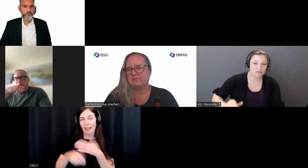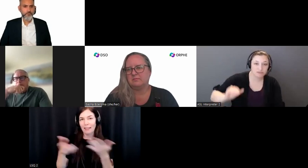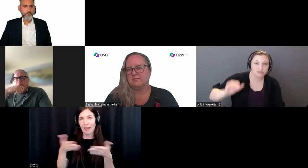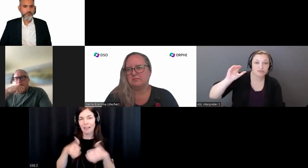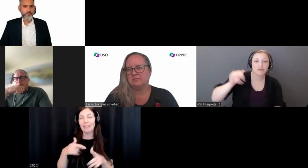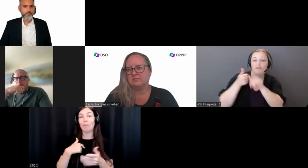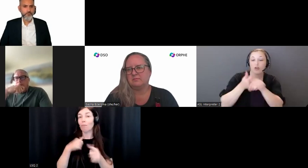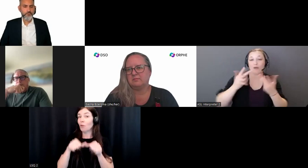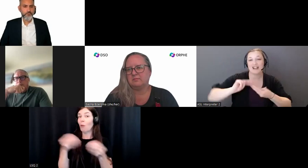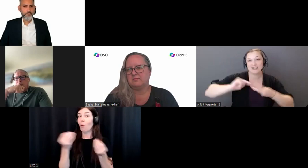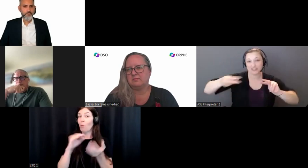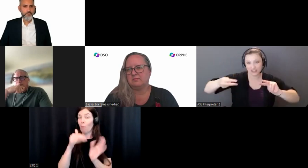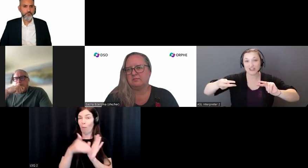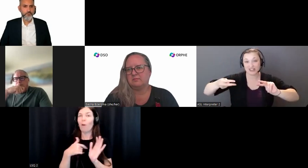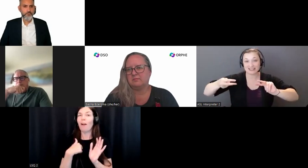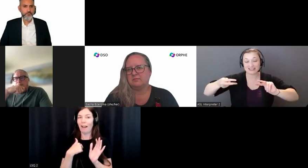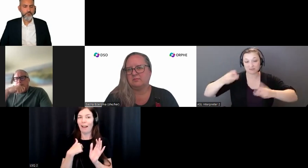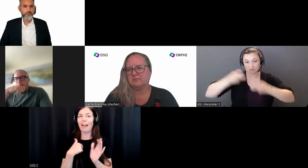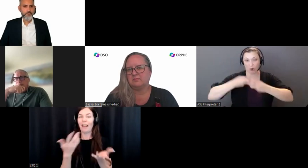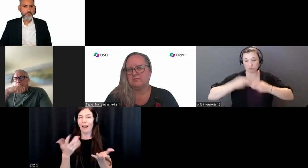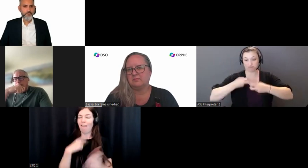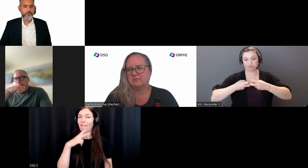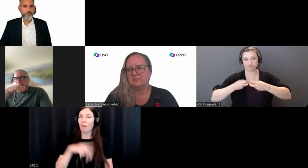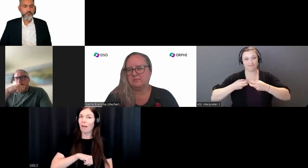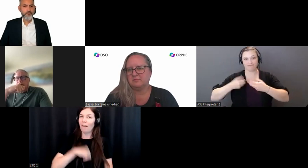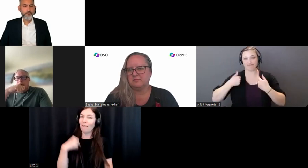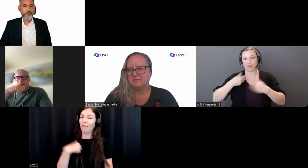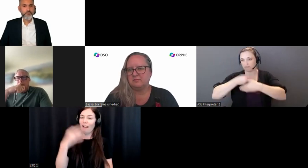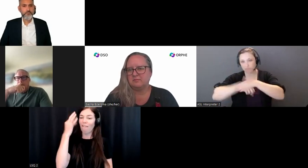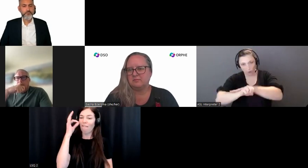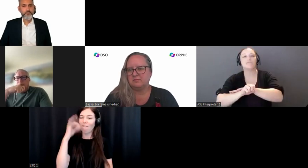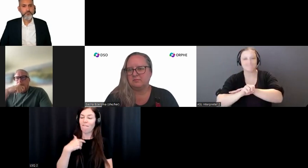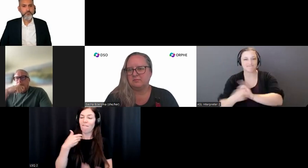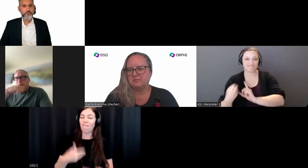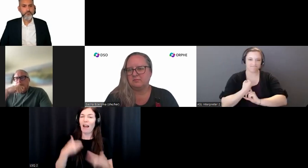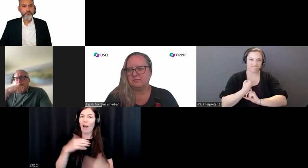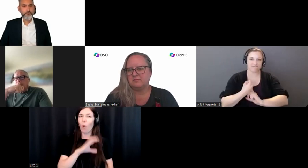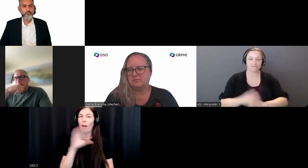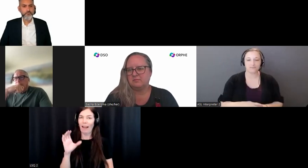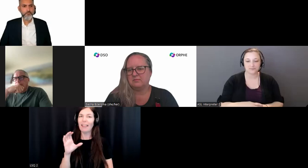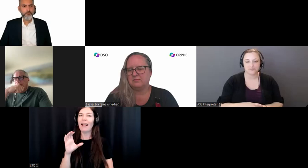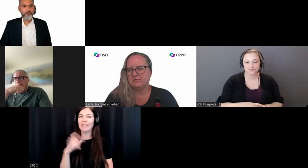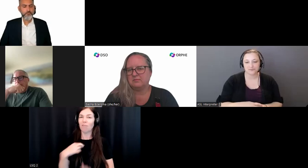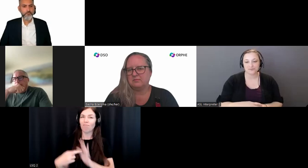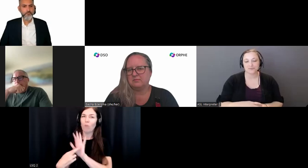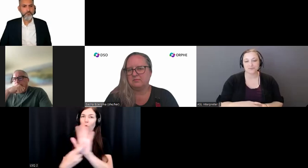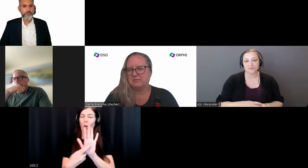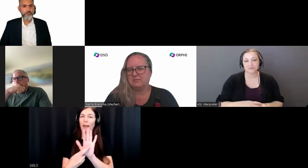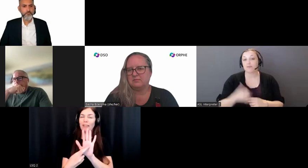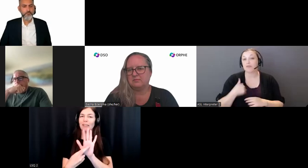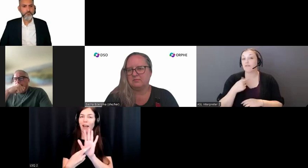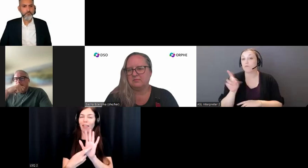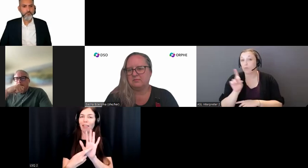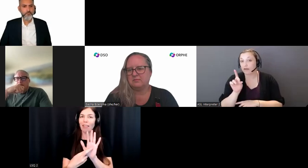condition that I've had since my birth. I'm based in Montreal. I'm proud to be Franco